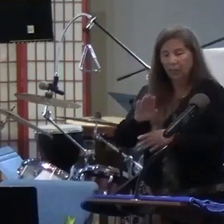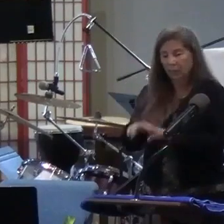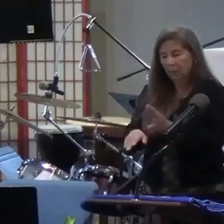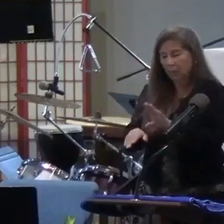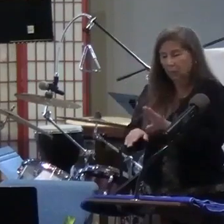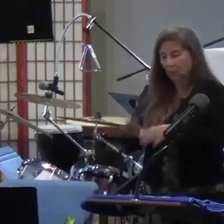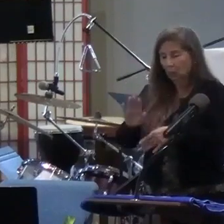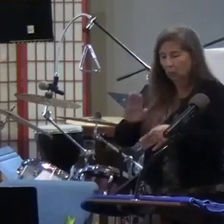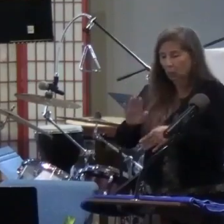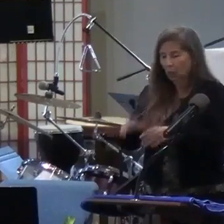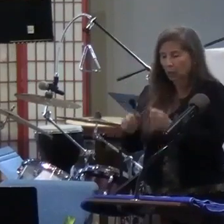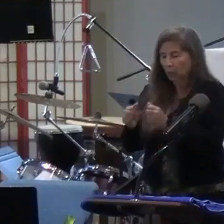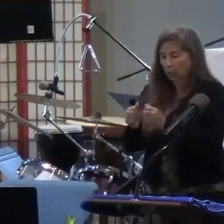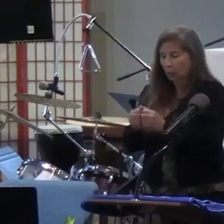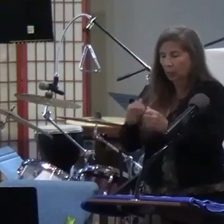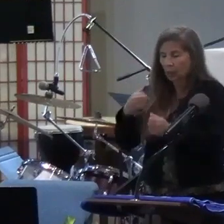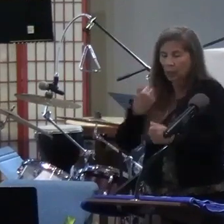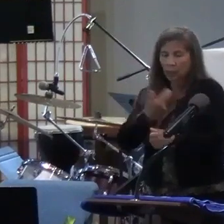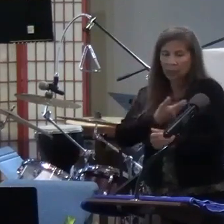path with us.